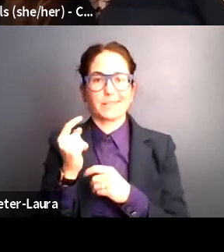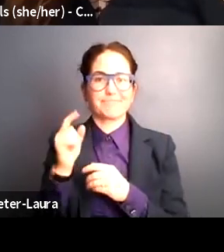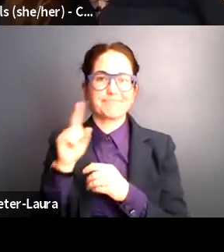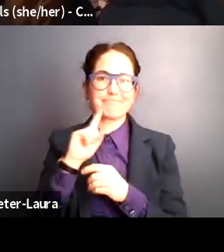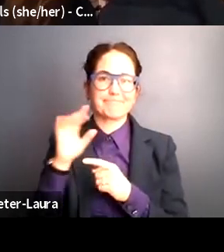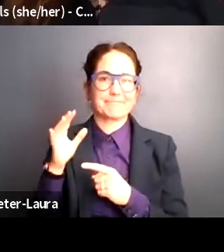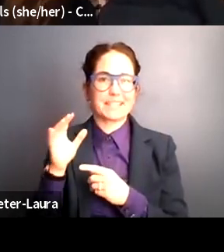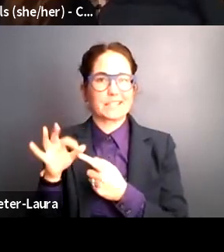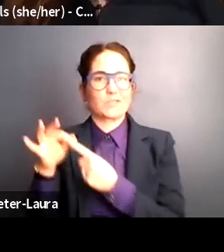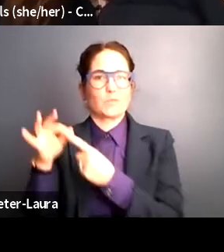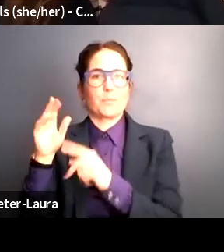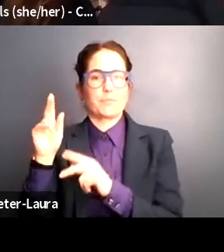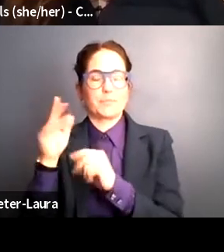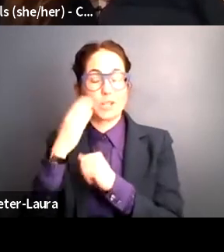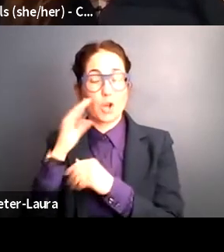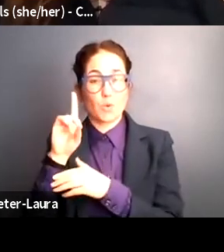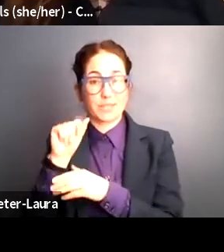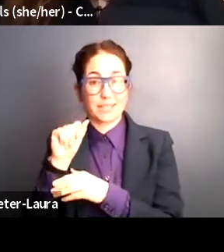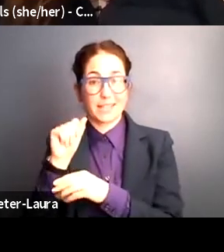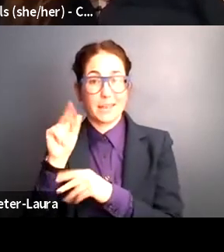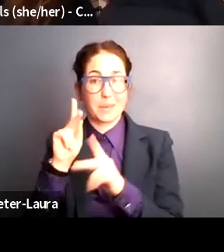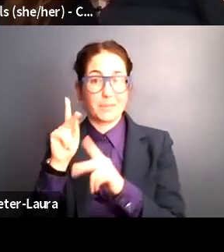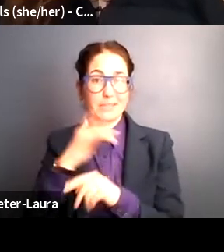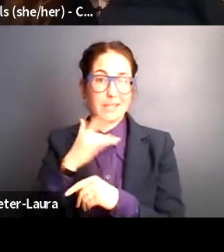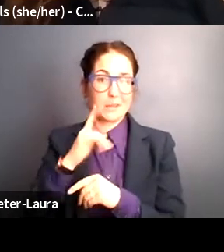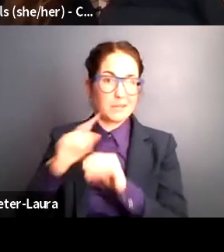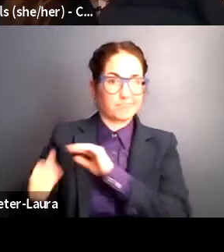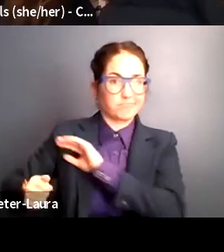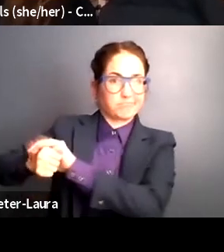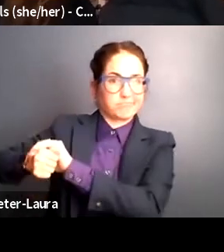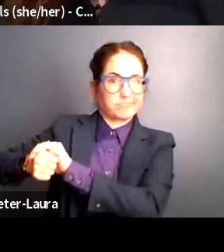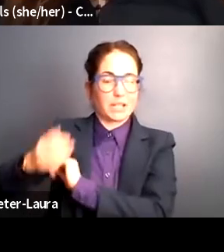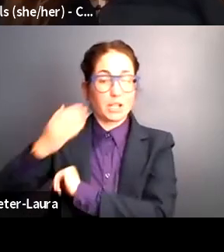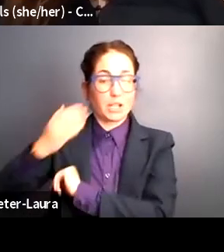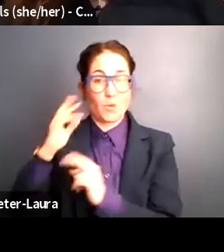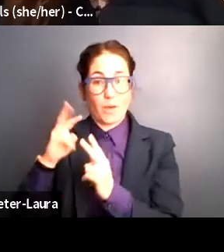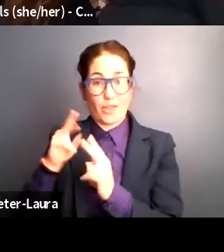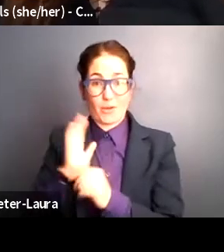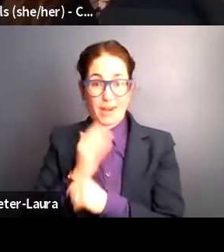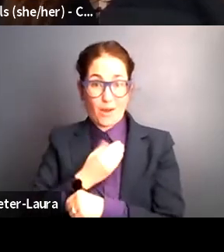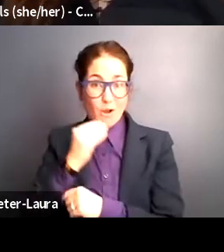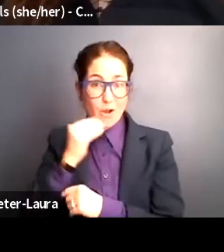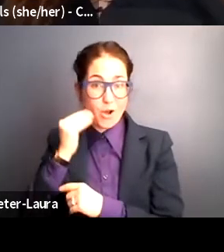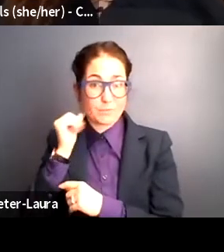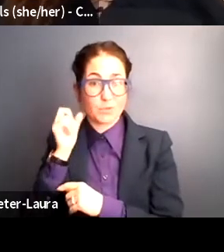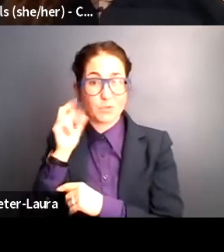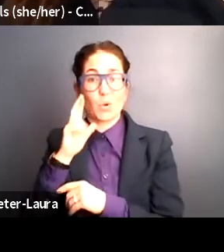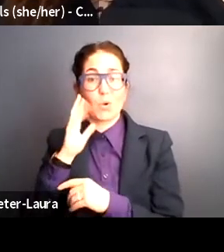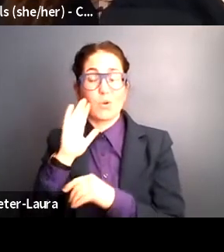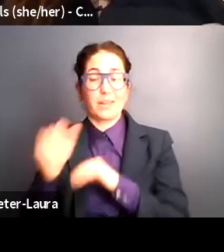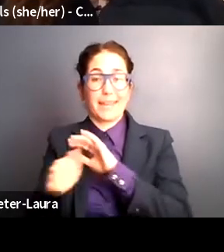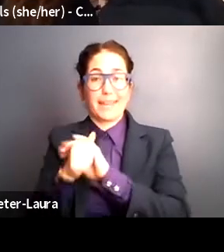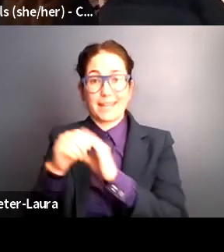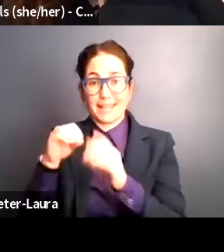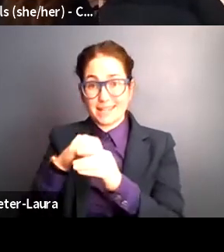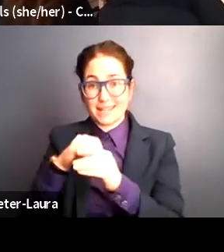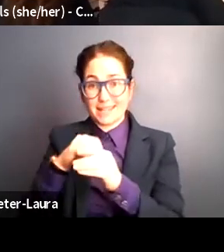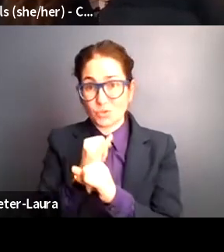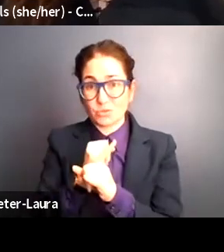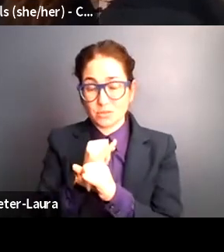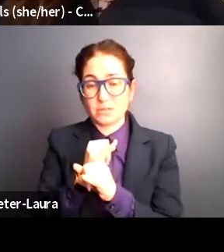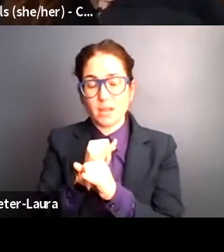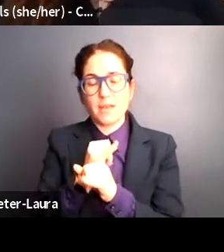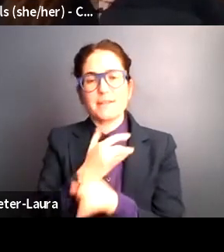disabled people often being hidden away, either in our own homes or within institutions. Oftentimes,